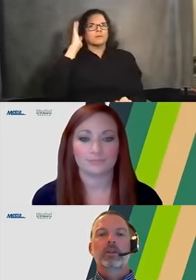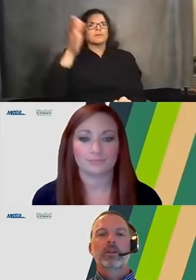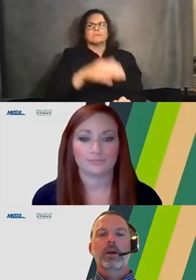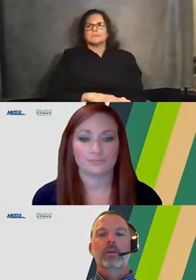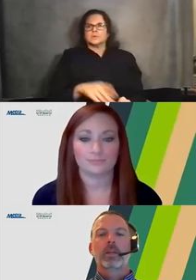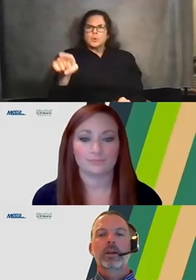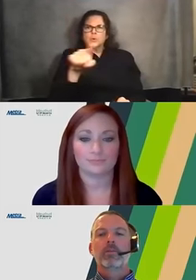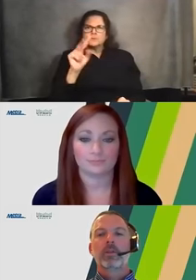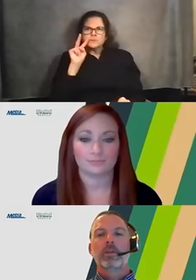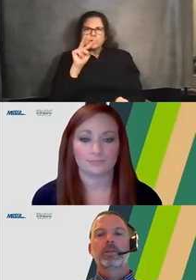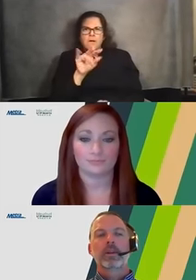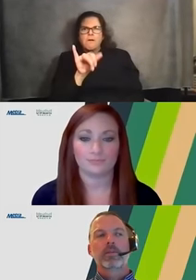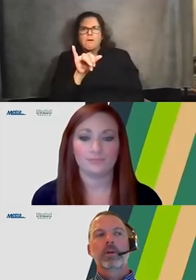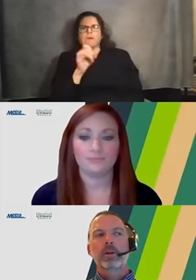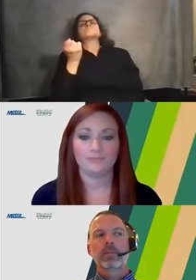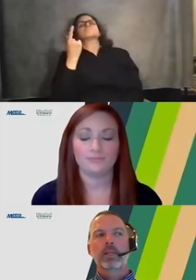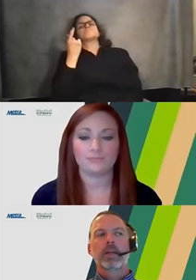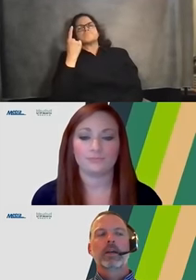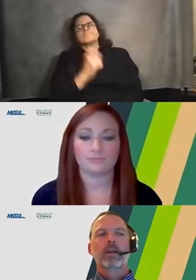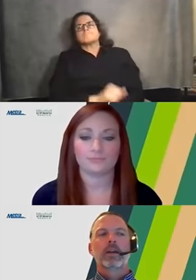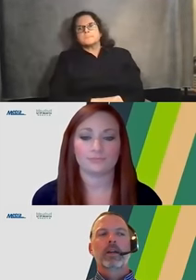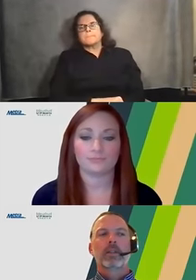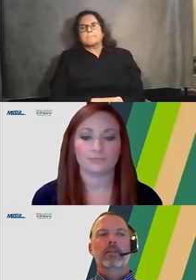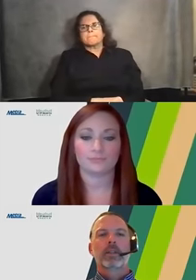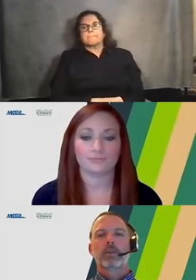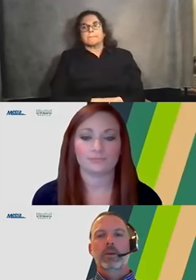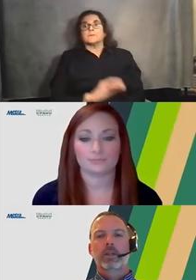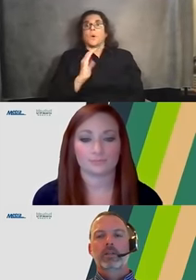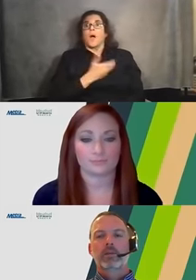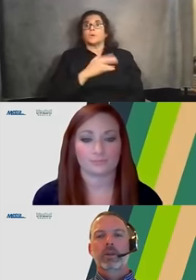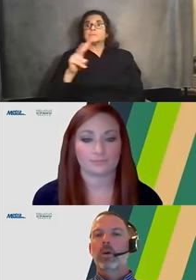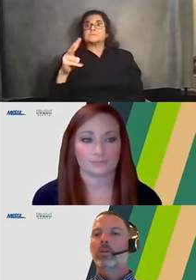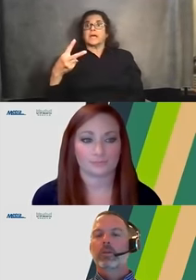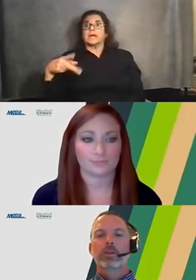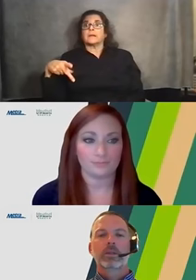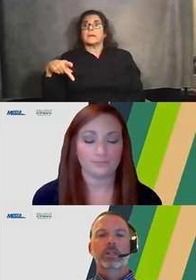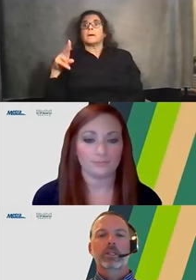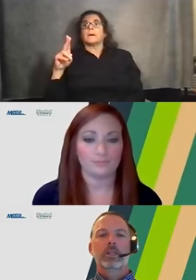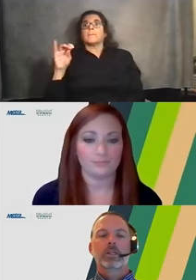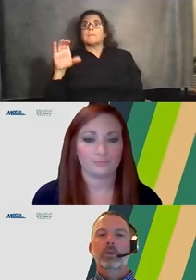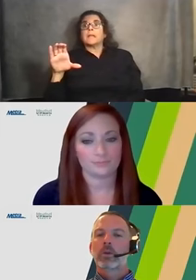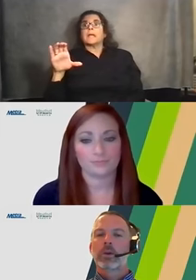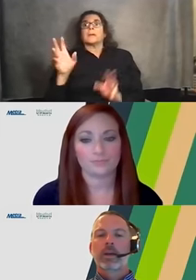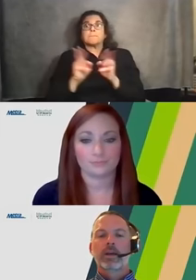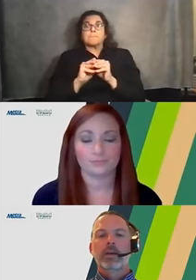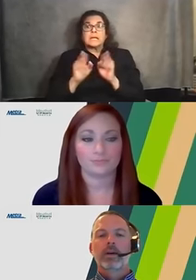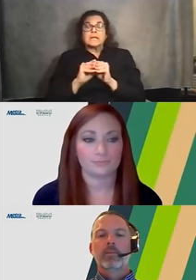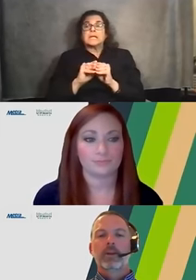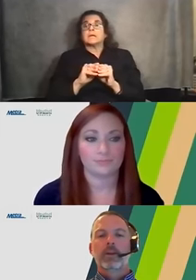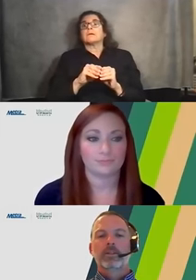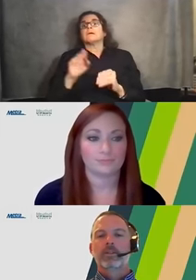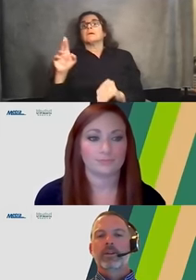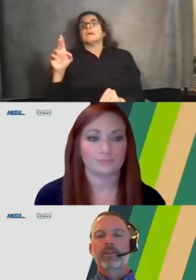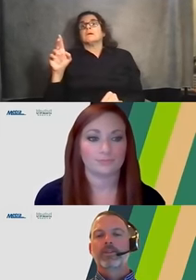be occurring. So that would be available at the second public meeting again, late 2021 or early 2022. Um,